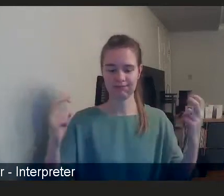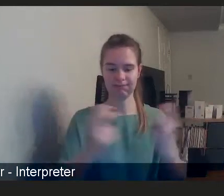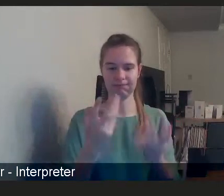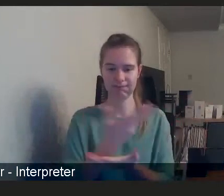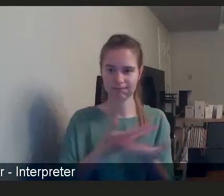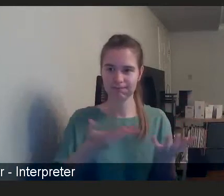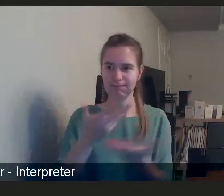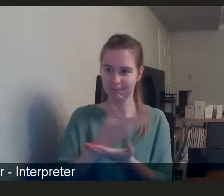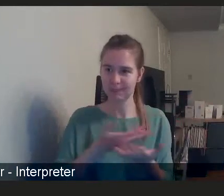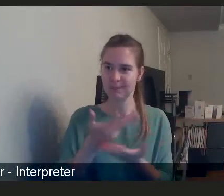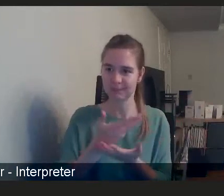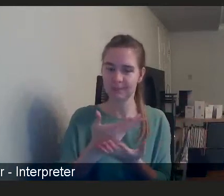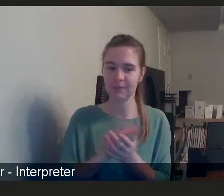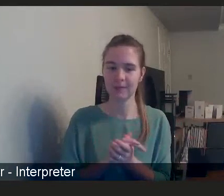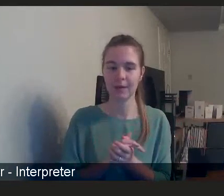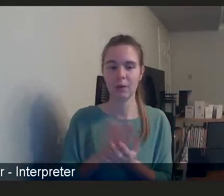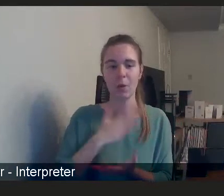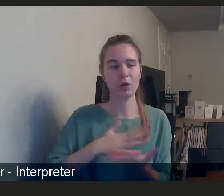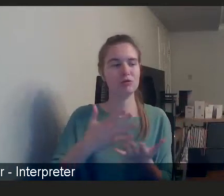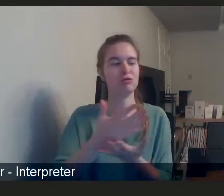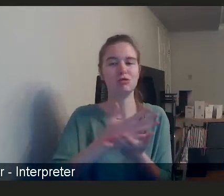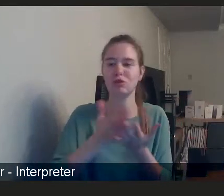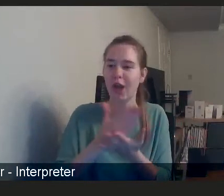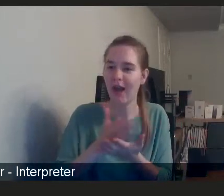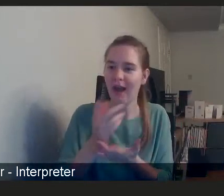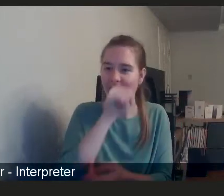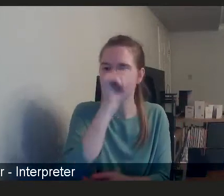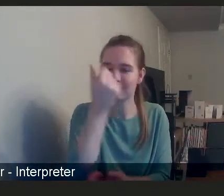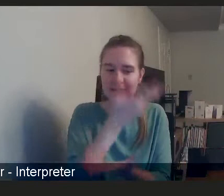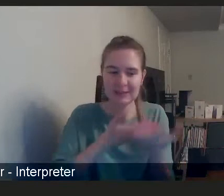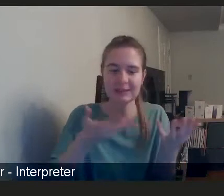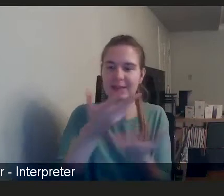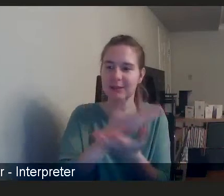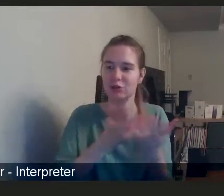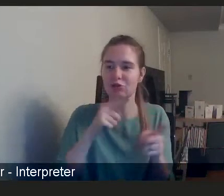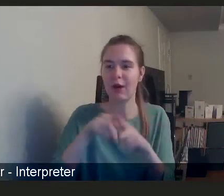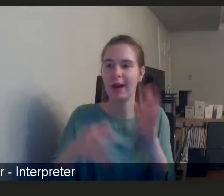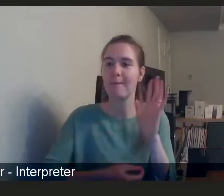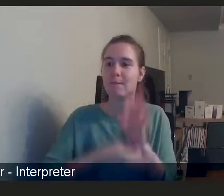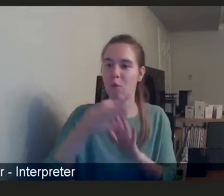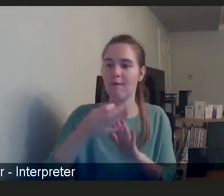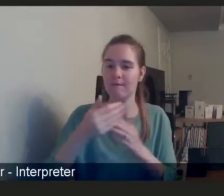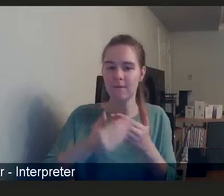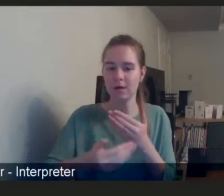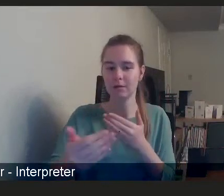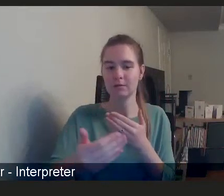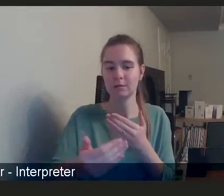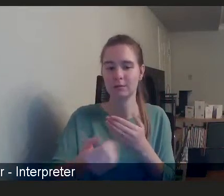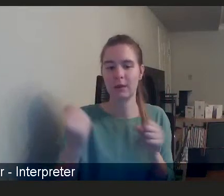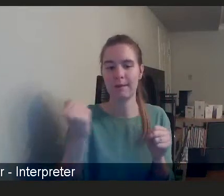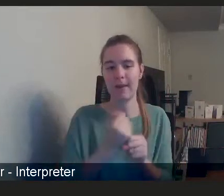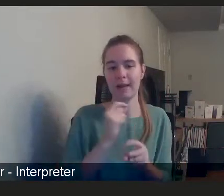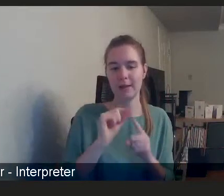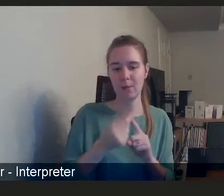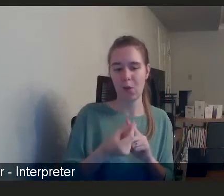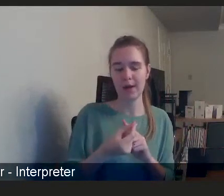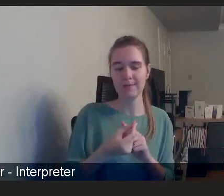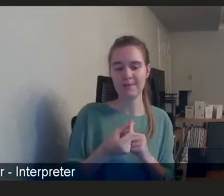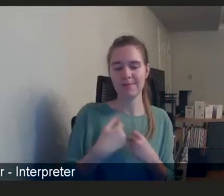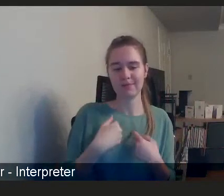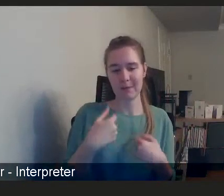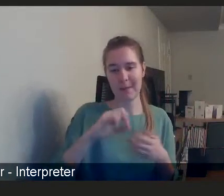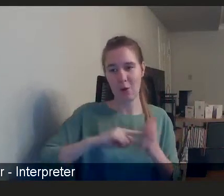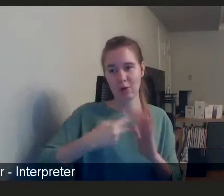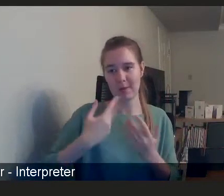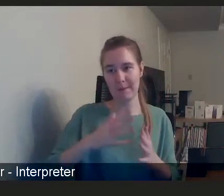You know, we want to be, um, sharing the expertise that we have. Um, I made this point already, but Saheeli has been doing this for nearly 30